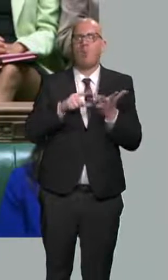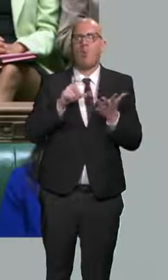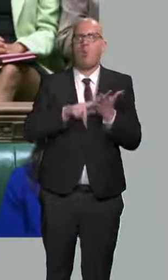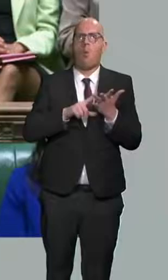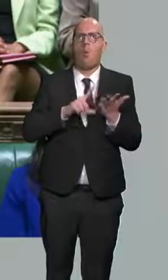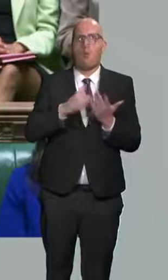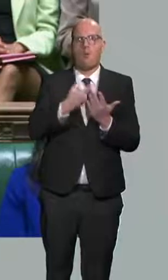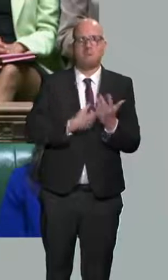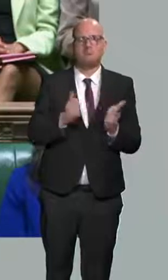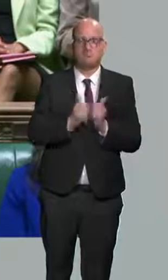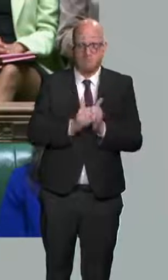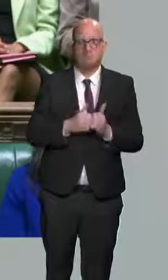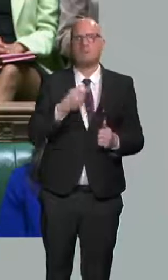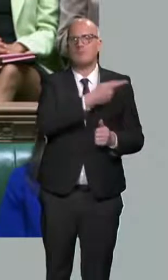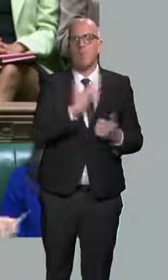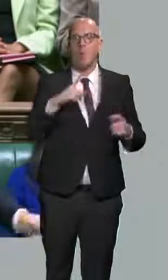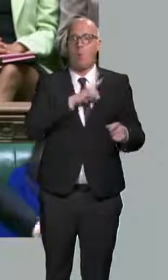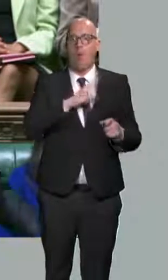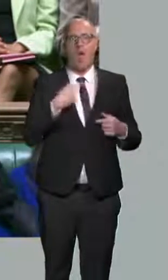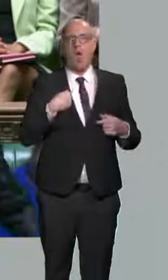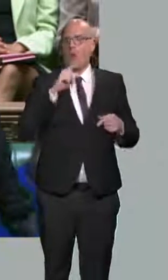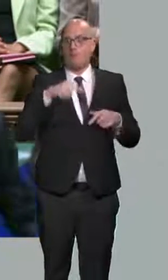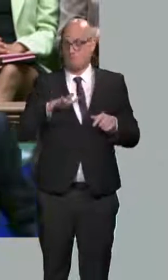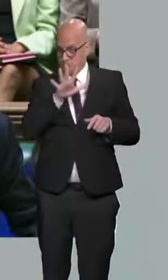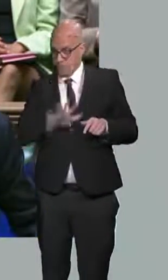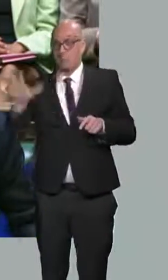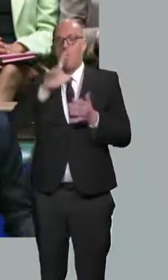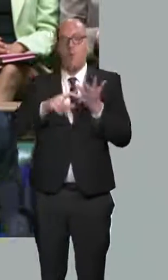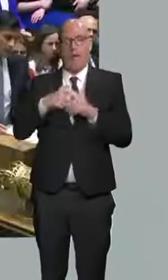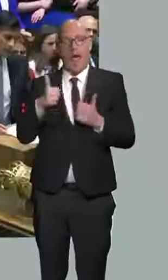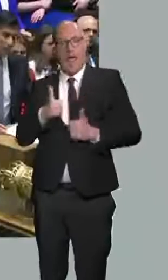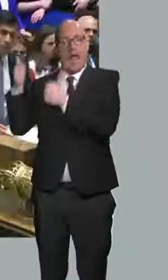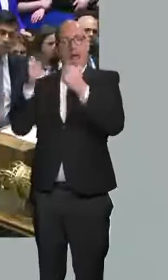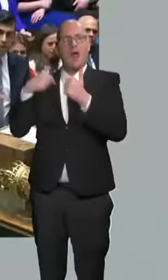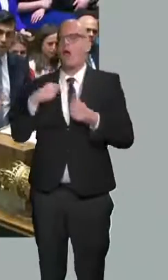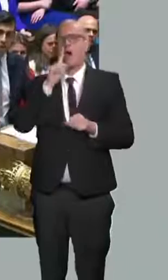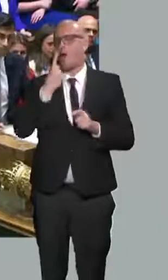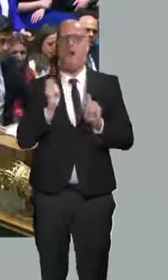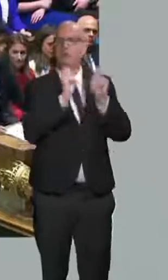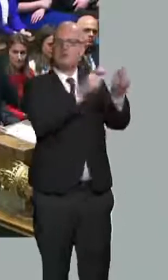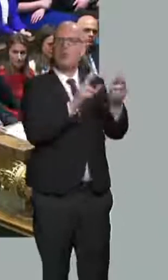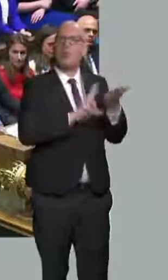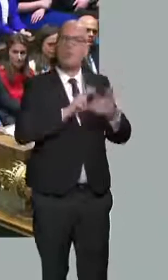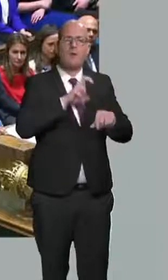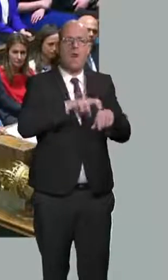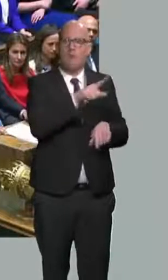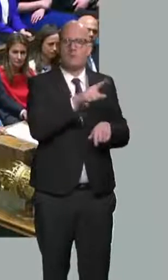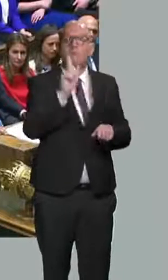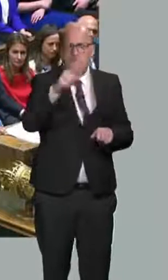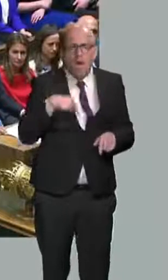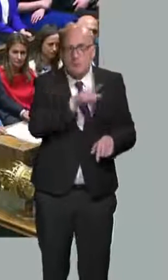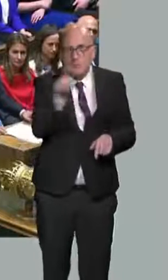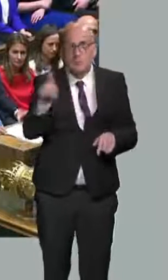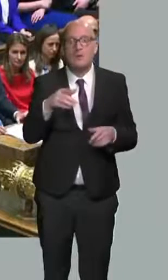But we will be raising it with the Commission as a matter of urgency. And I want to reassure members from Northern Ireland